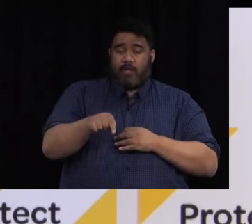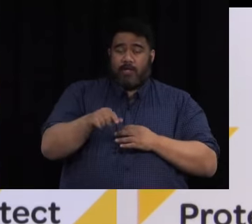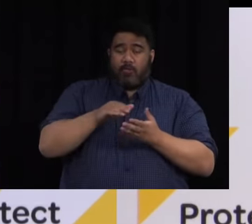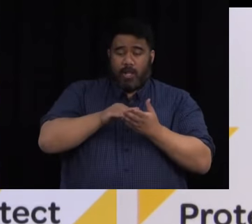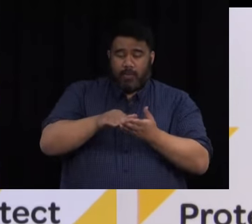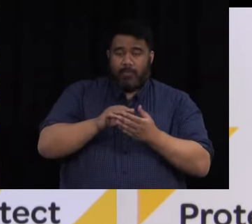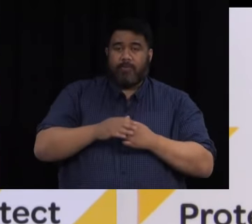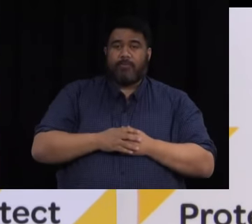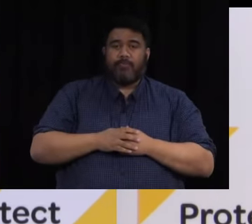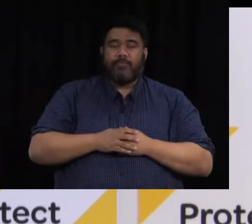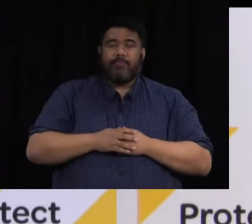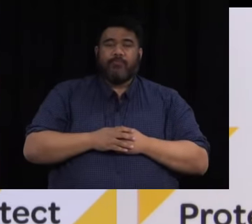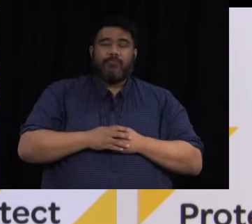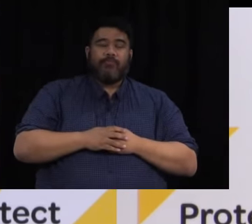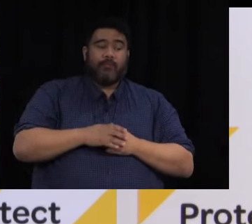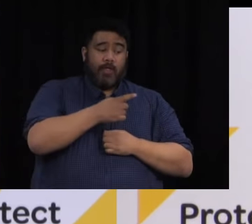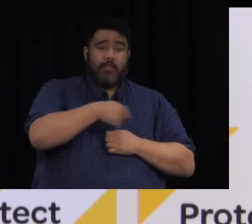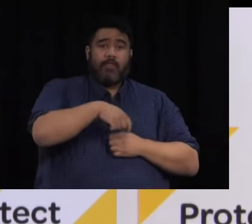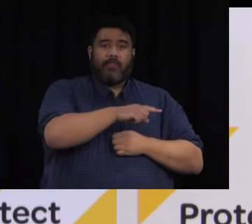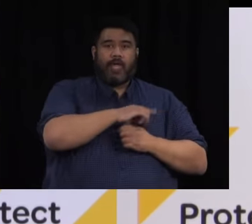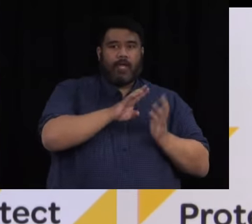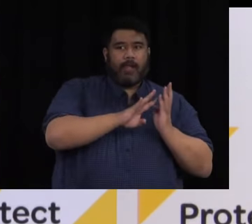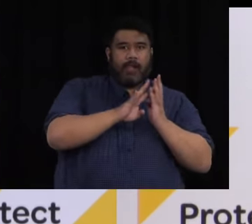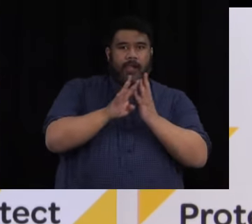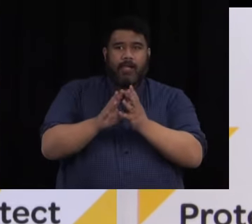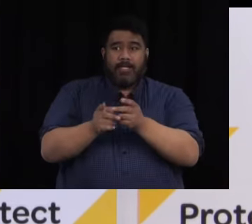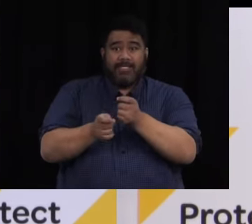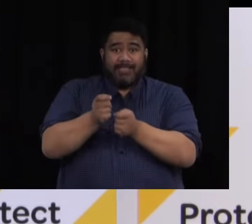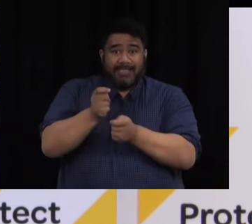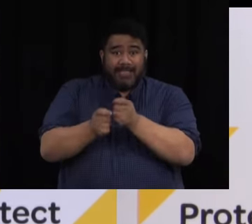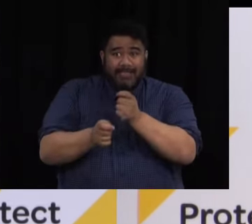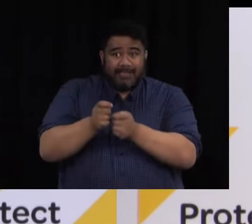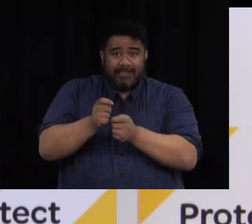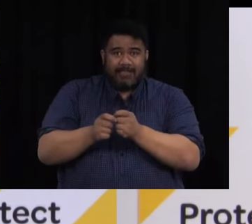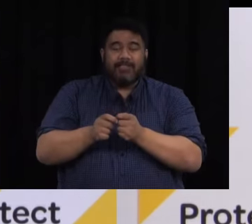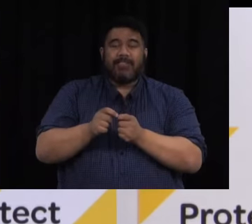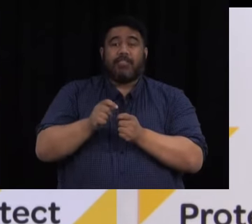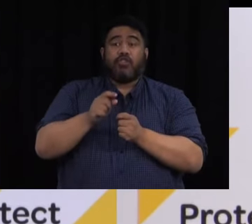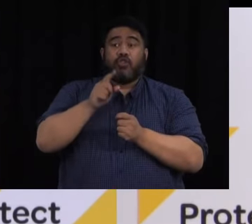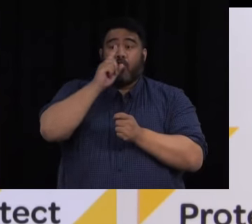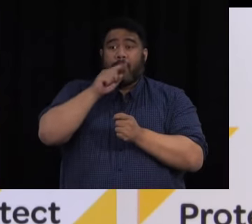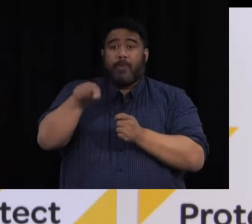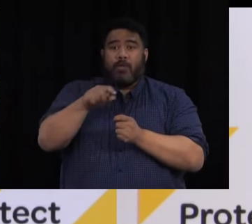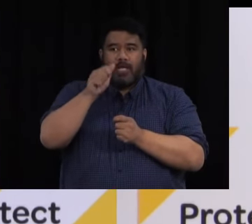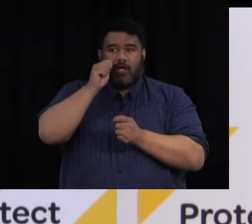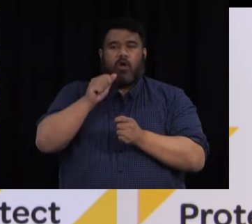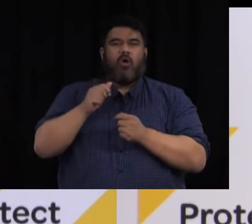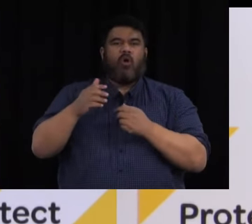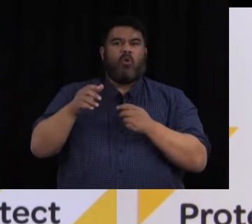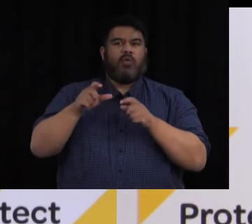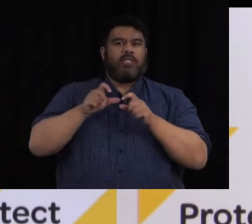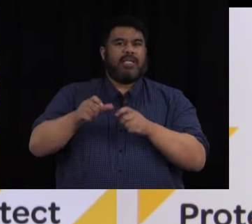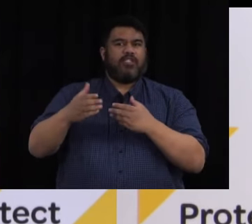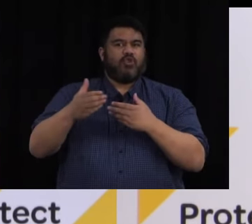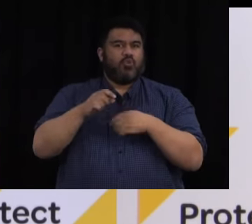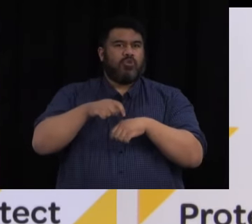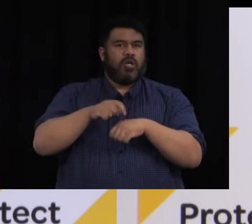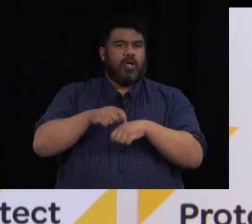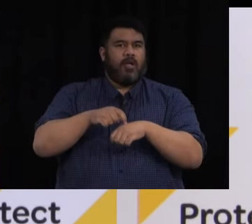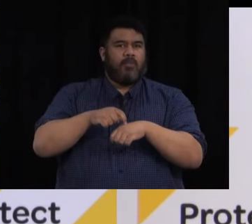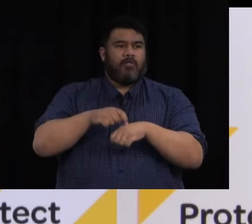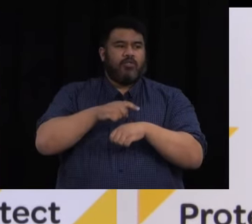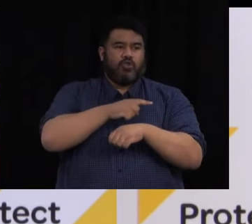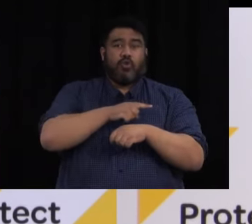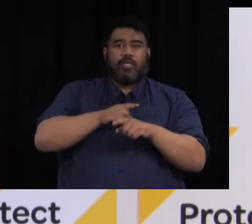because they're going in and testing but remembering that people are often in this accommodation for short periods of time and so it's picking them up